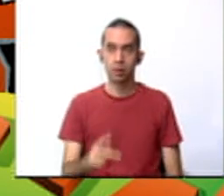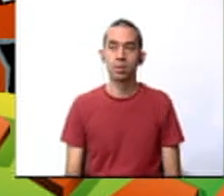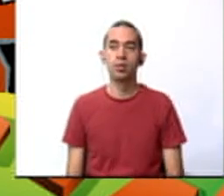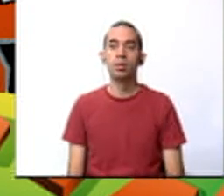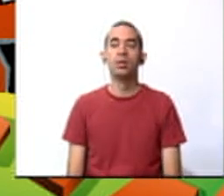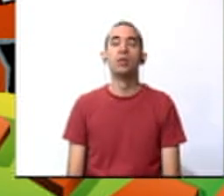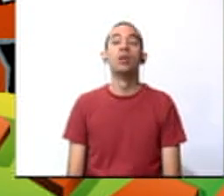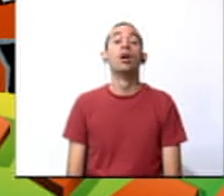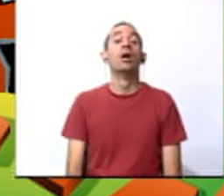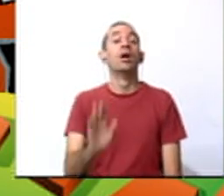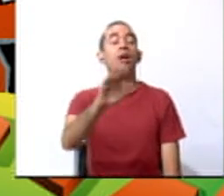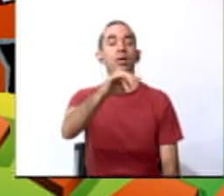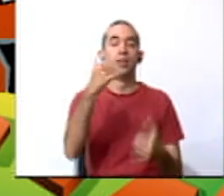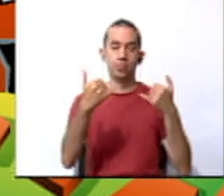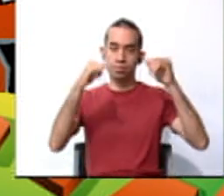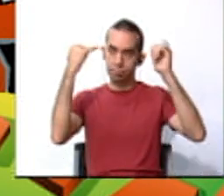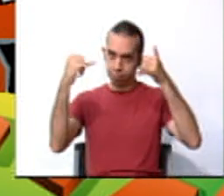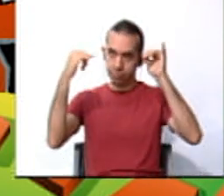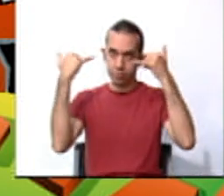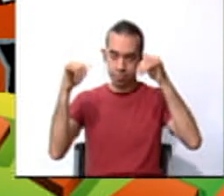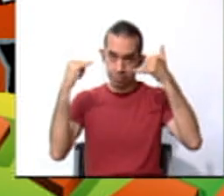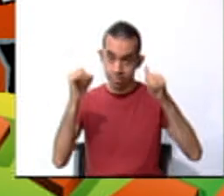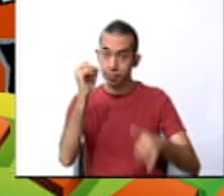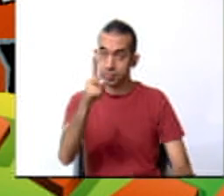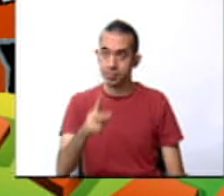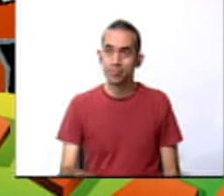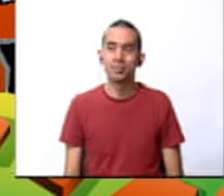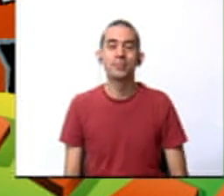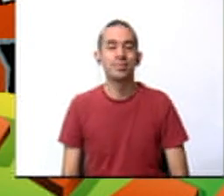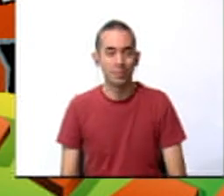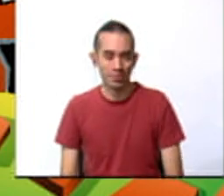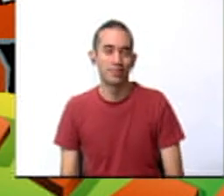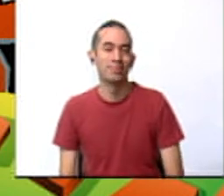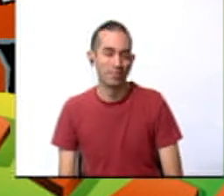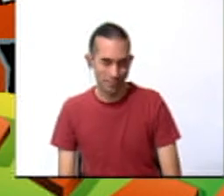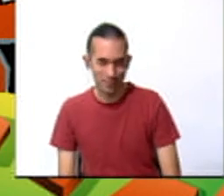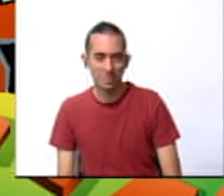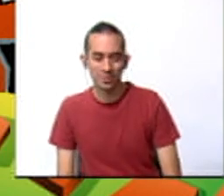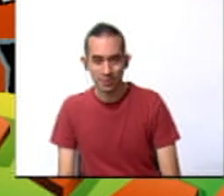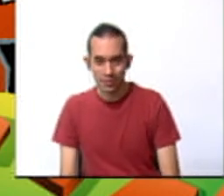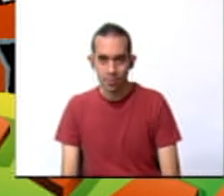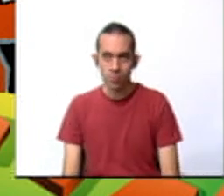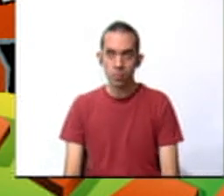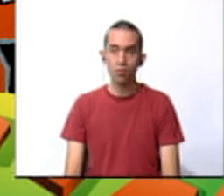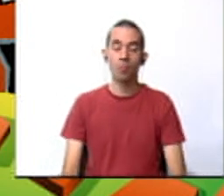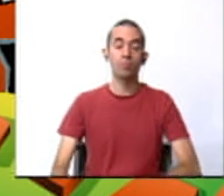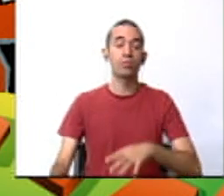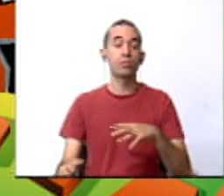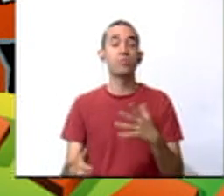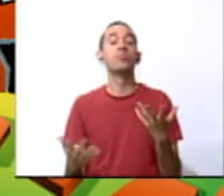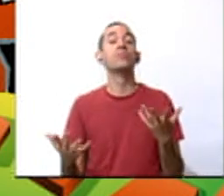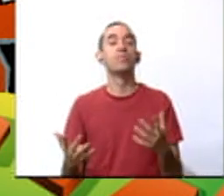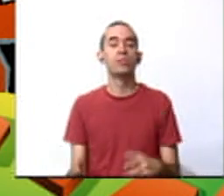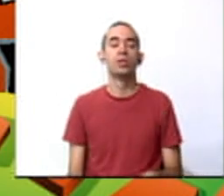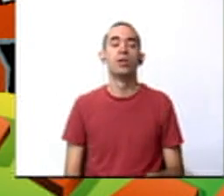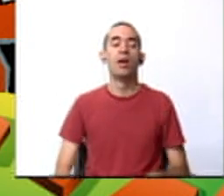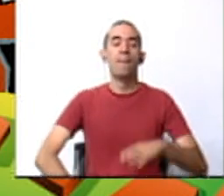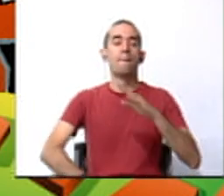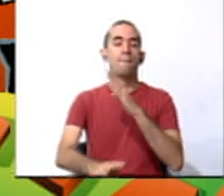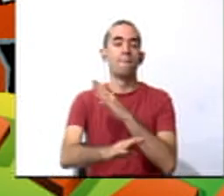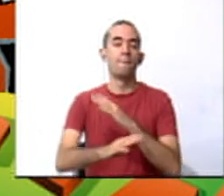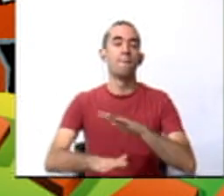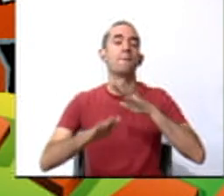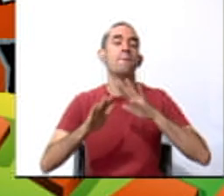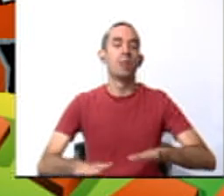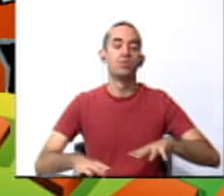Now we are going to play a game. Okay. We are going to have an active pause for you at